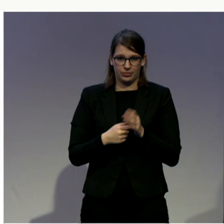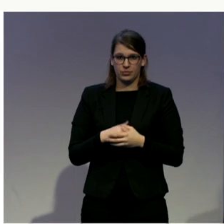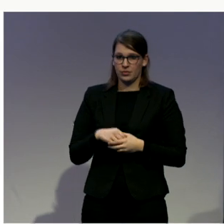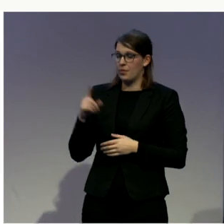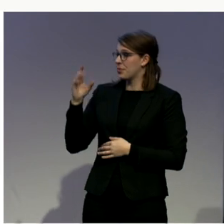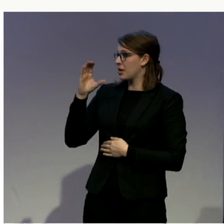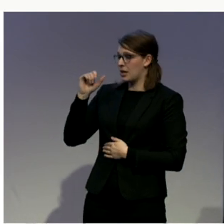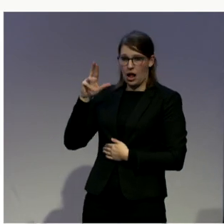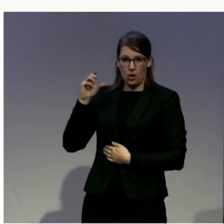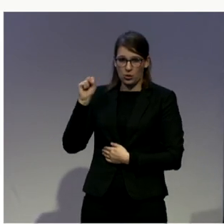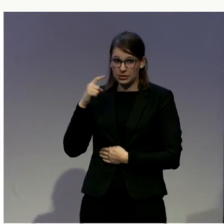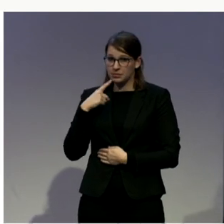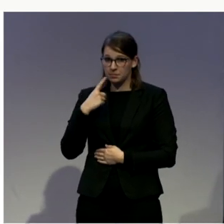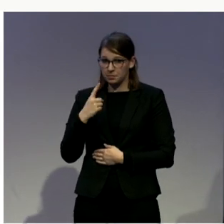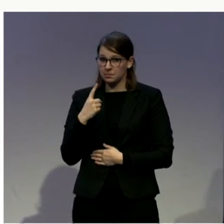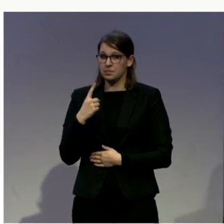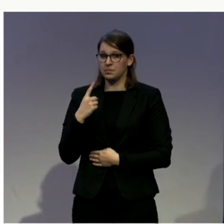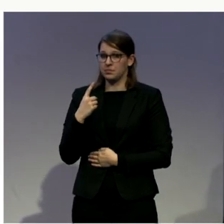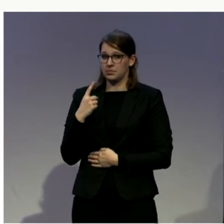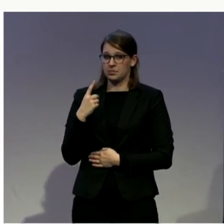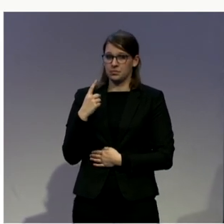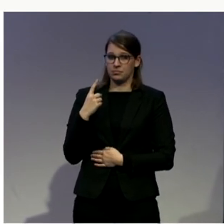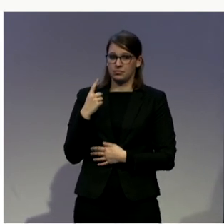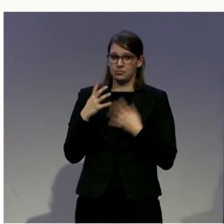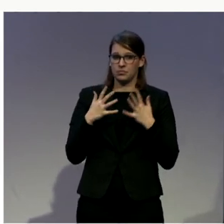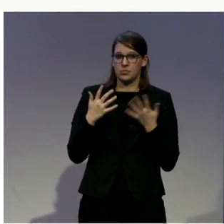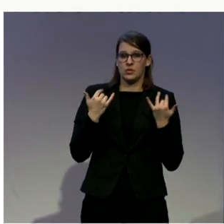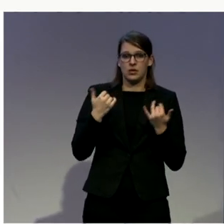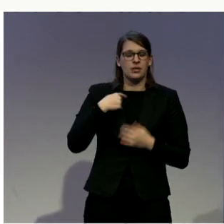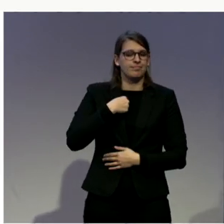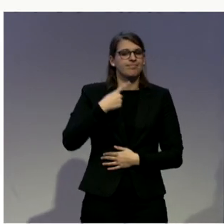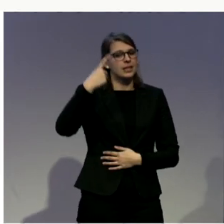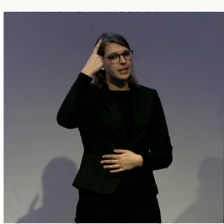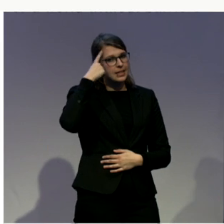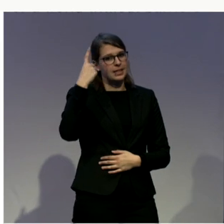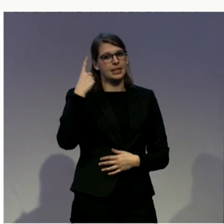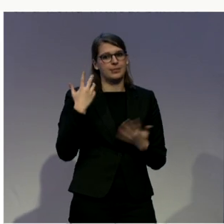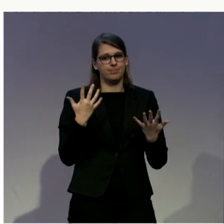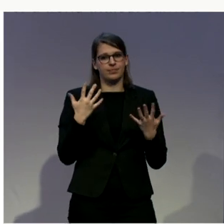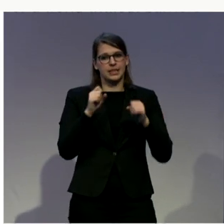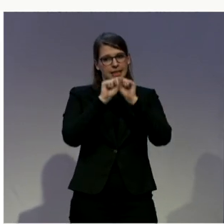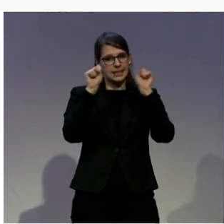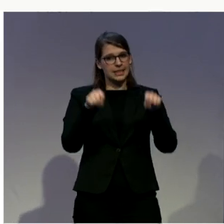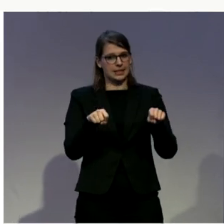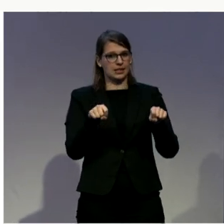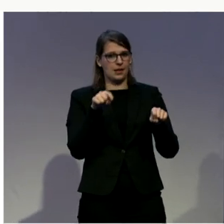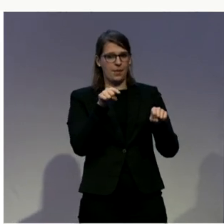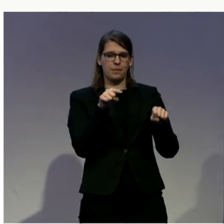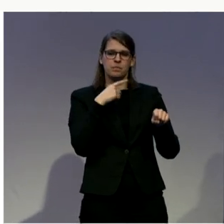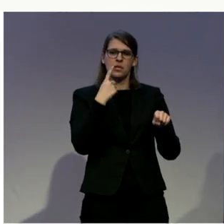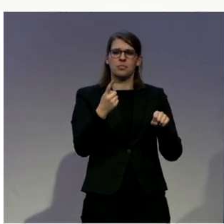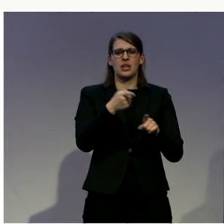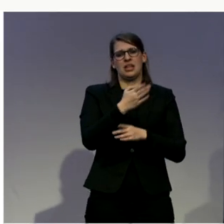a system that does not consider that people with disabilities are responsible for their access is not in